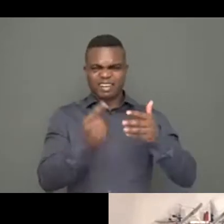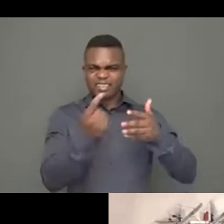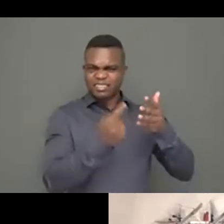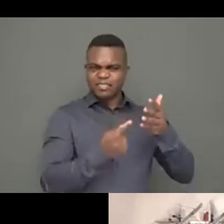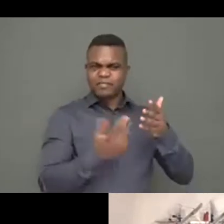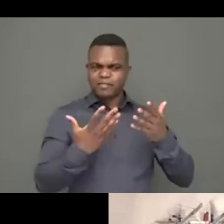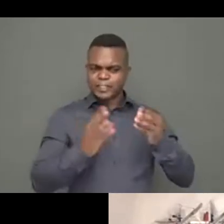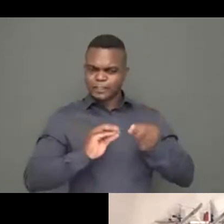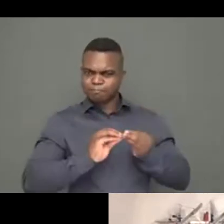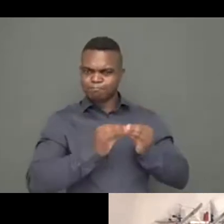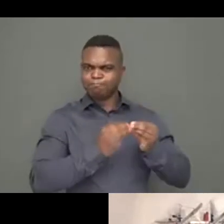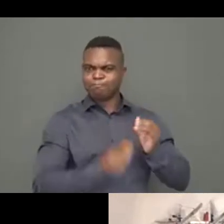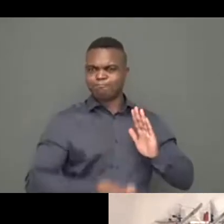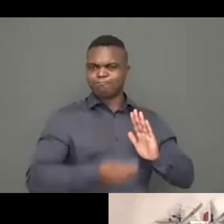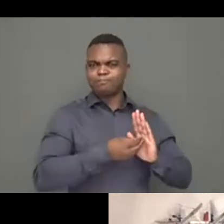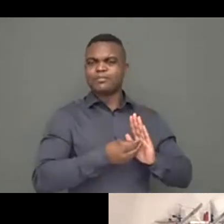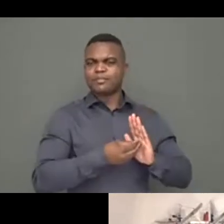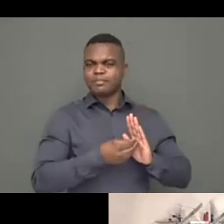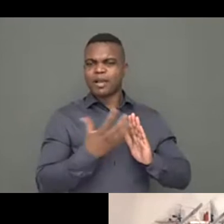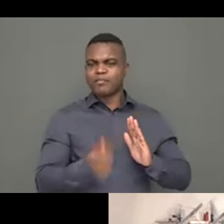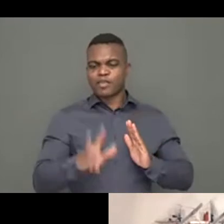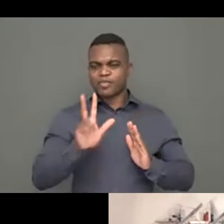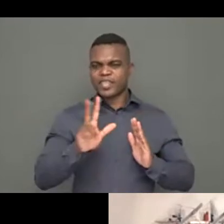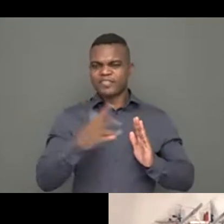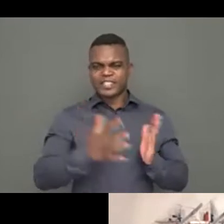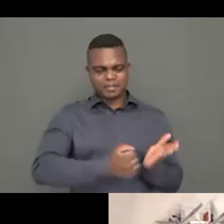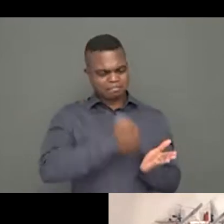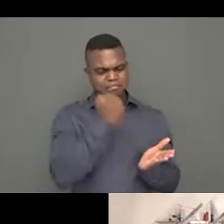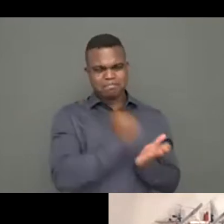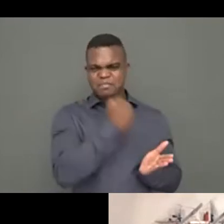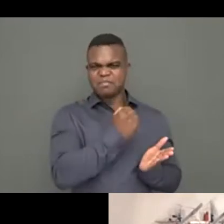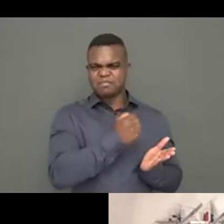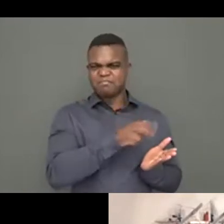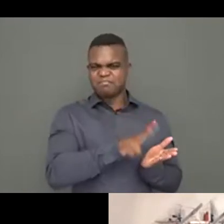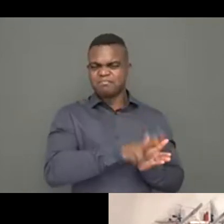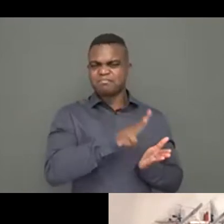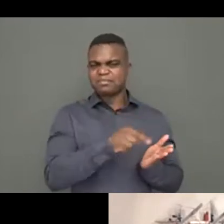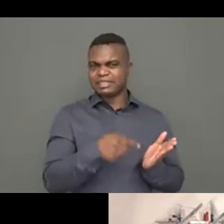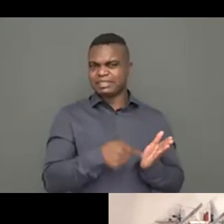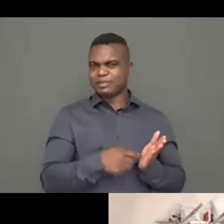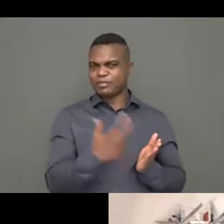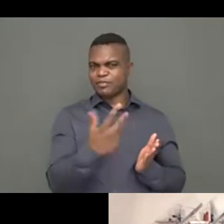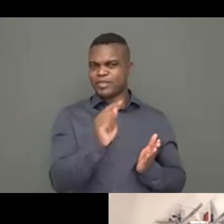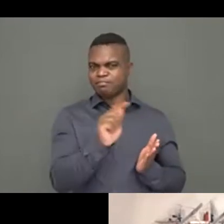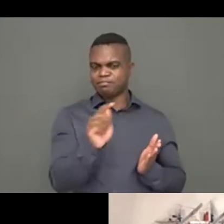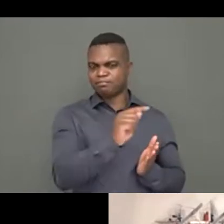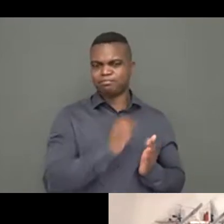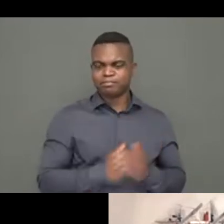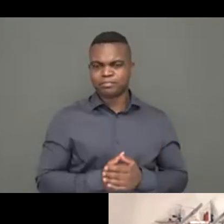So this is briefly what I want to say on the standard itself. For the CHS Alliance,